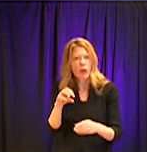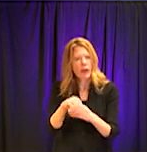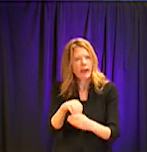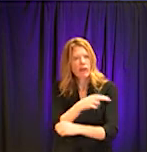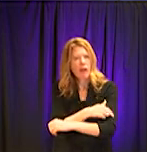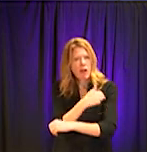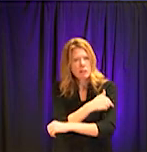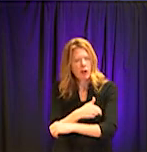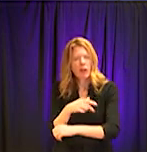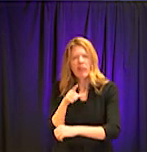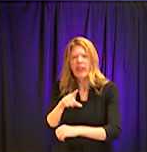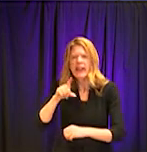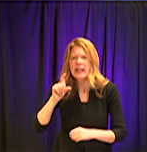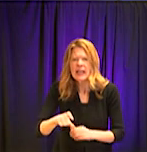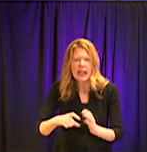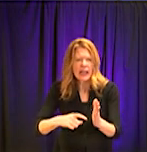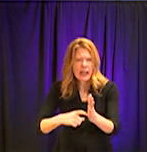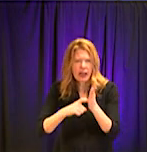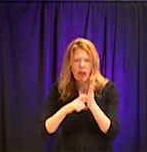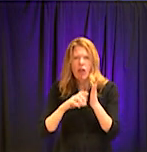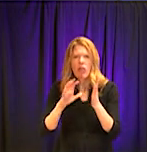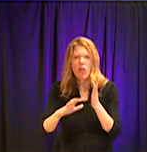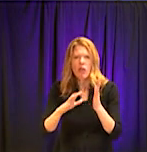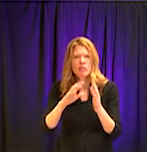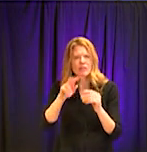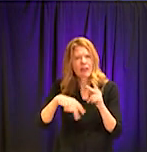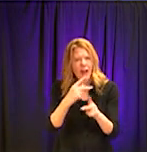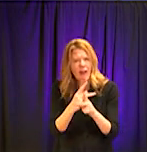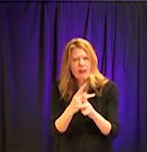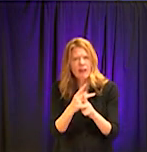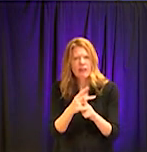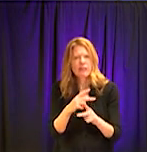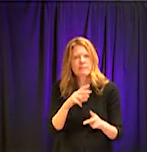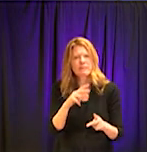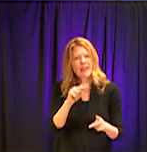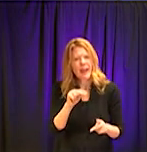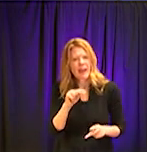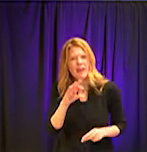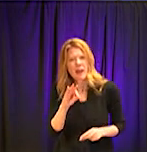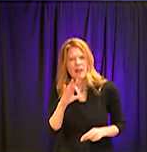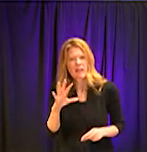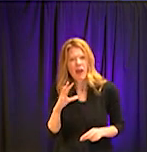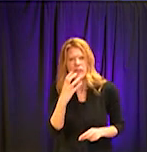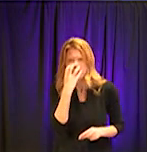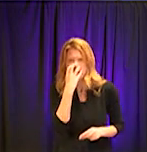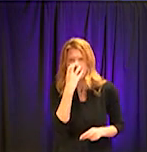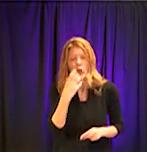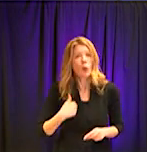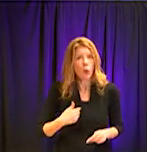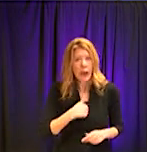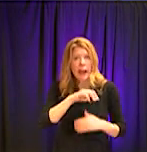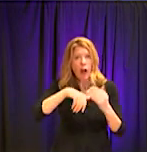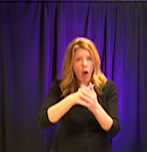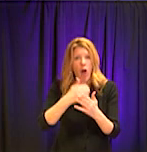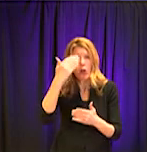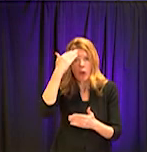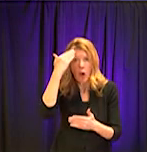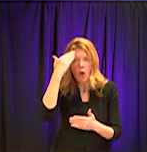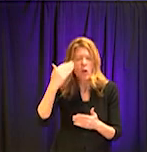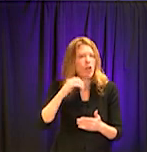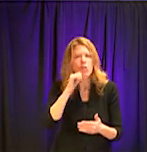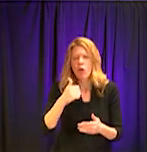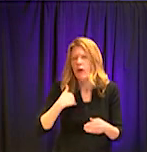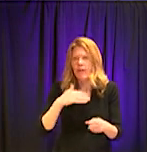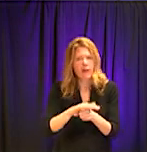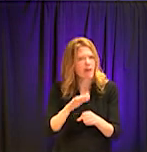need of these N95 respirators. And as we know, there's a shortage of them in the community all over the country,